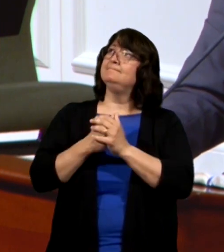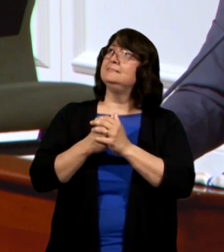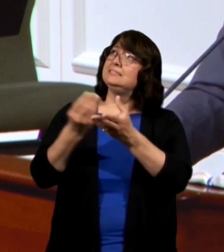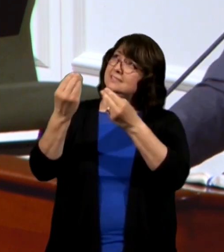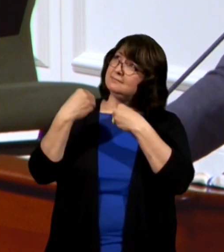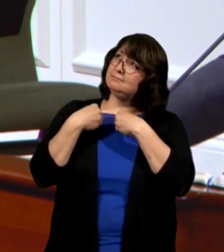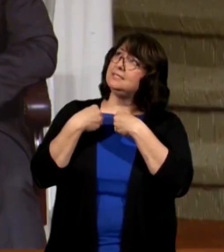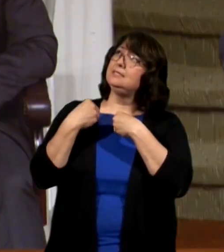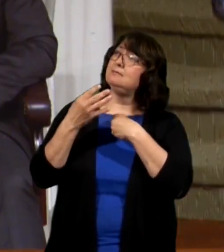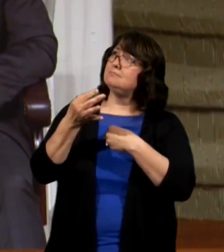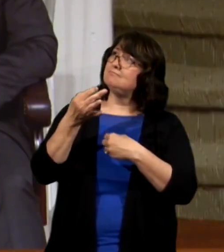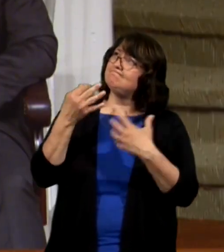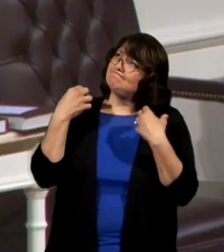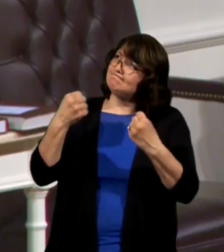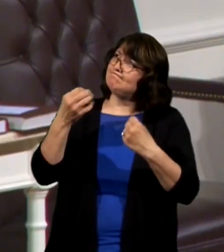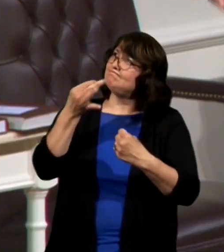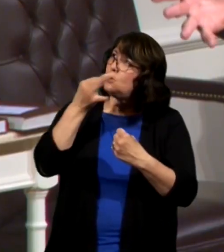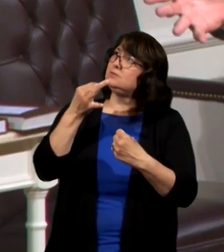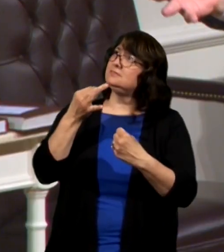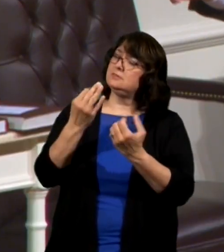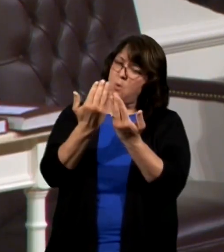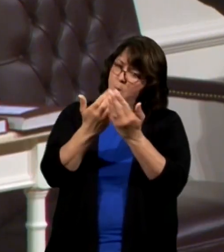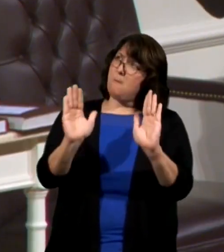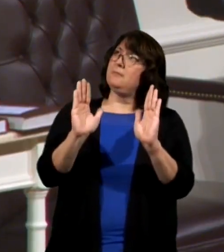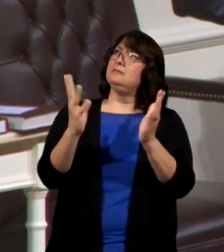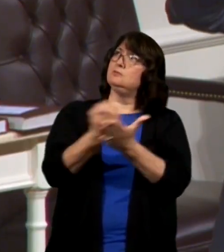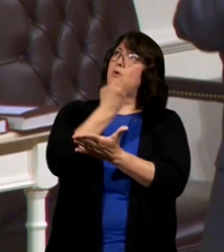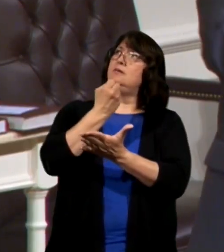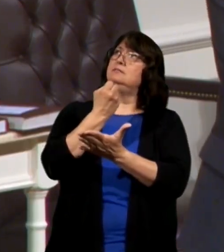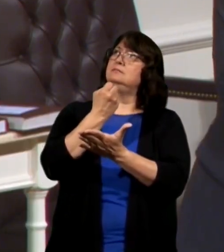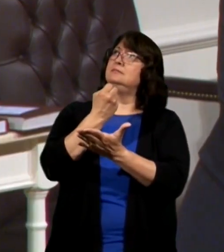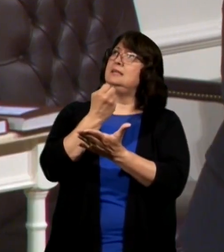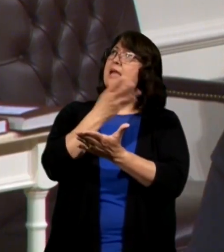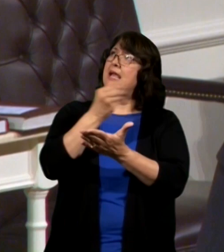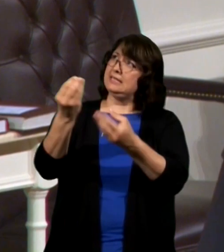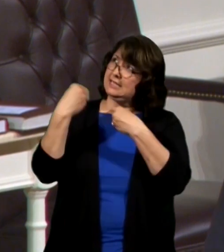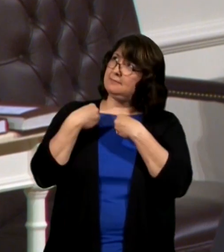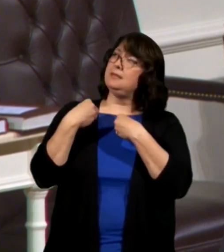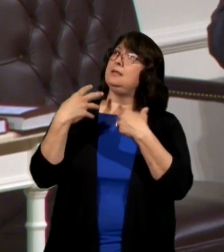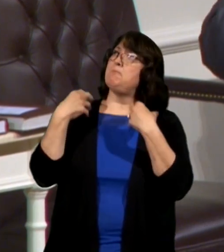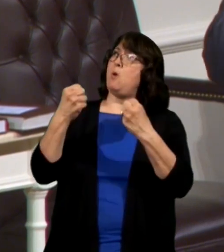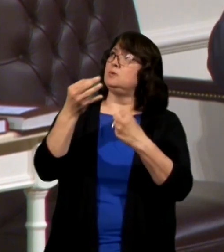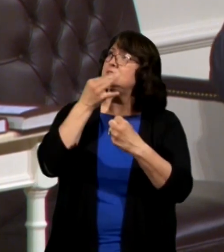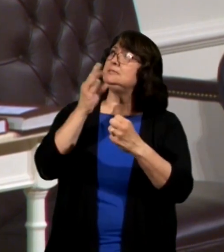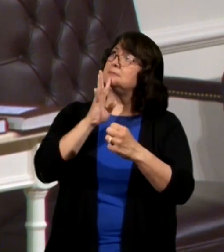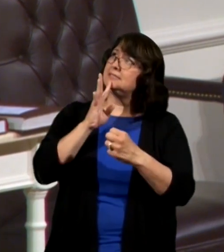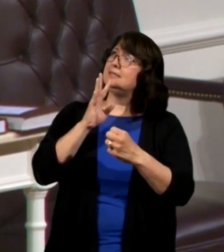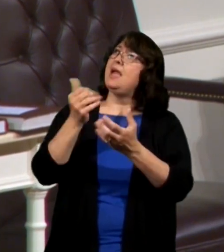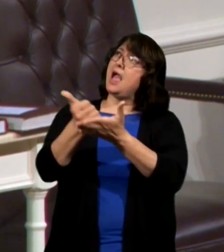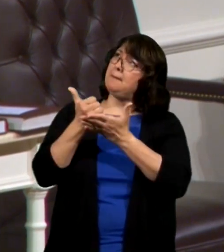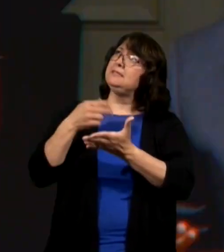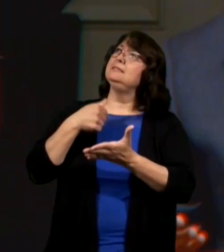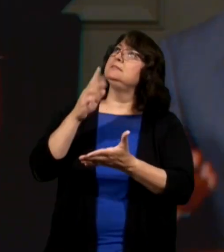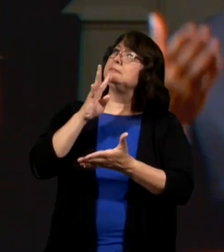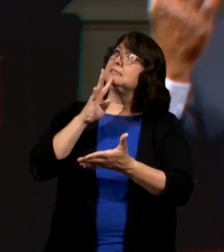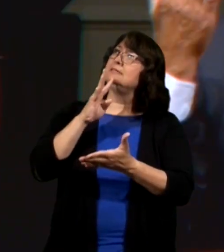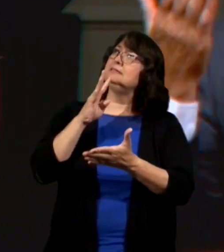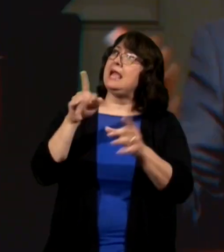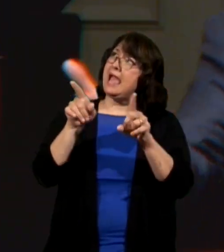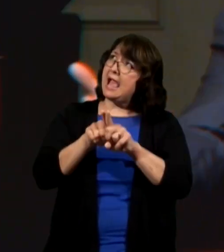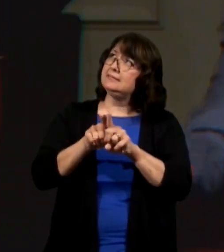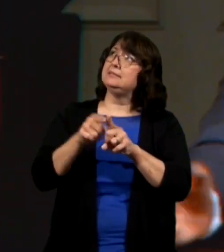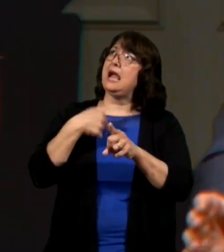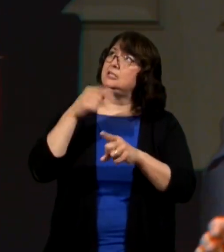give me boldness open the door of utterance give me boldness to speak but help me speak as